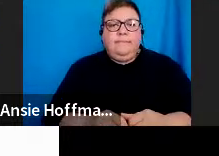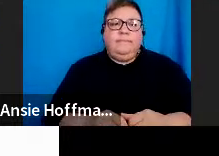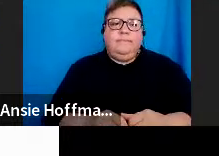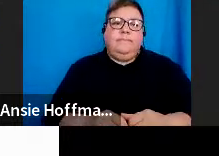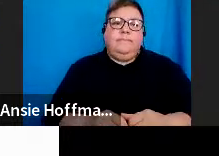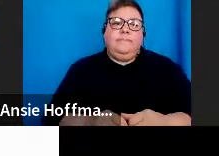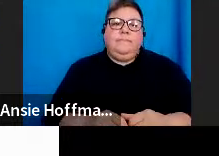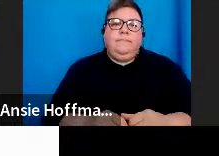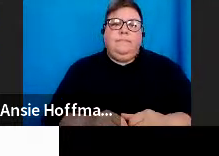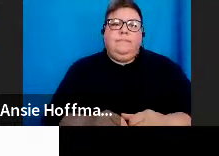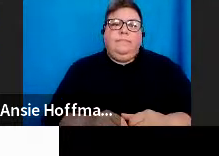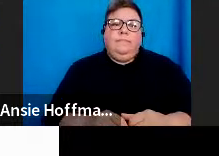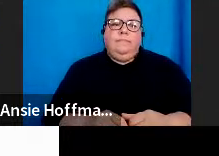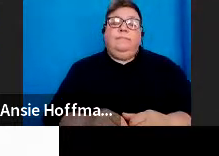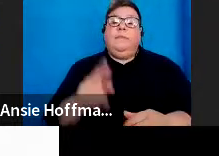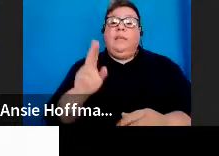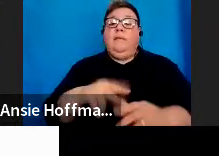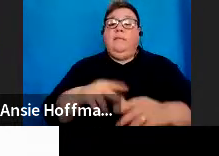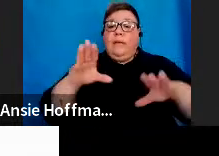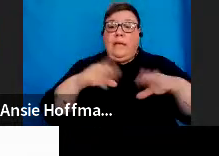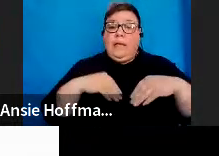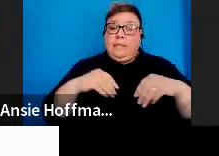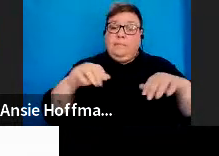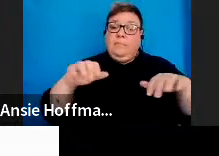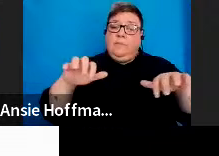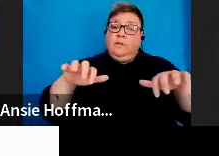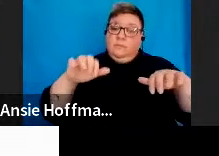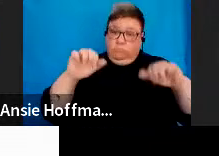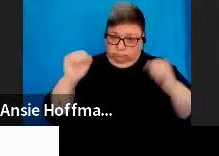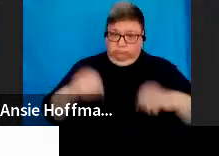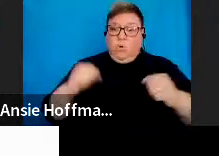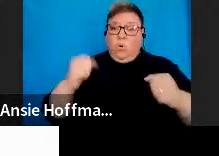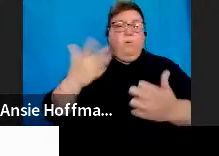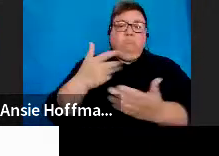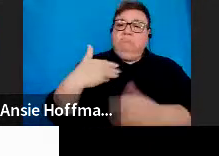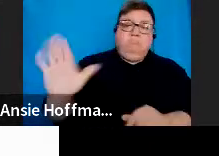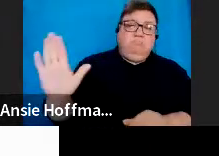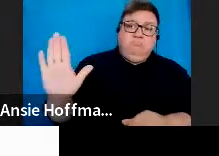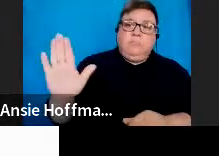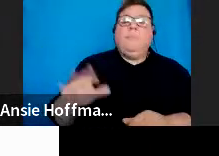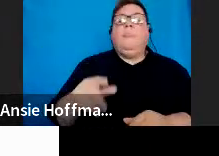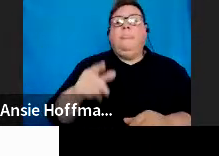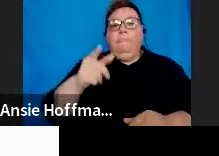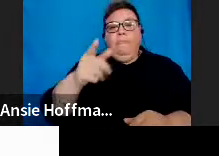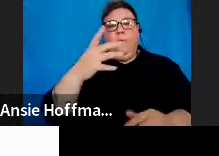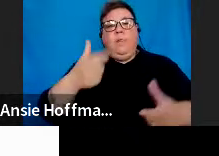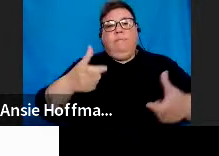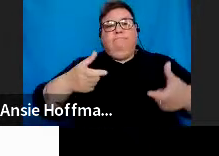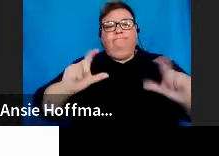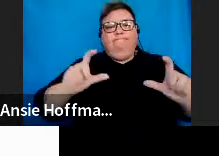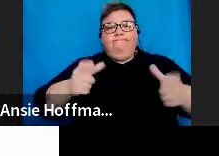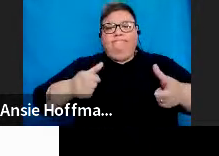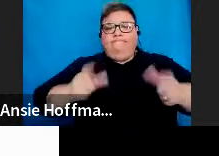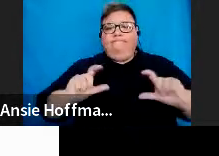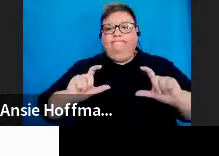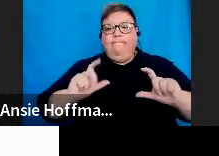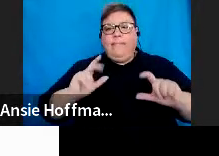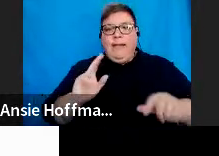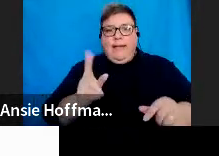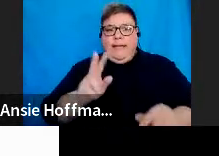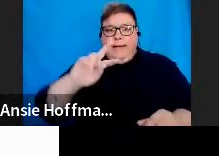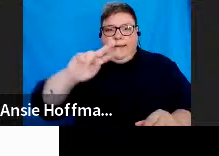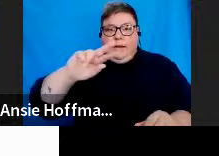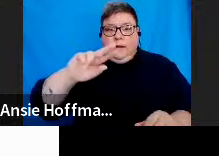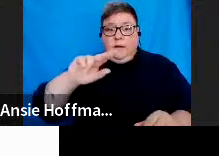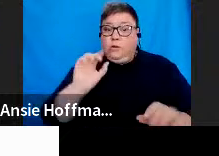Once you select accept or decline, you will once again get those pop-ups for your confirmation stating, are you